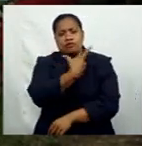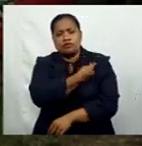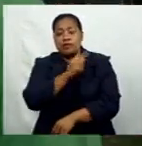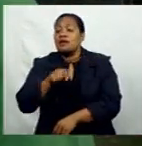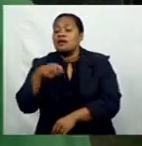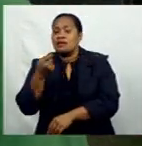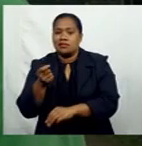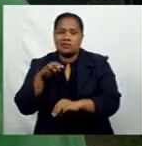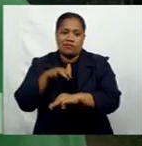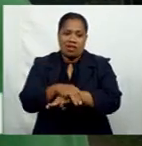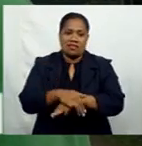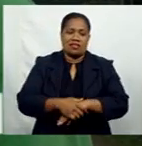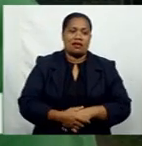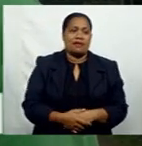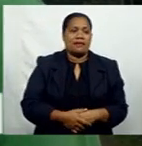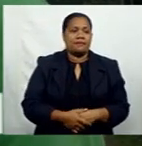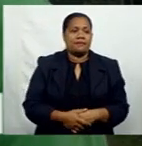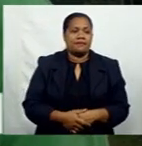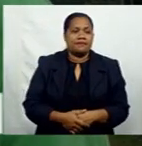month.